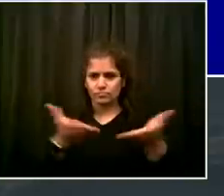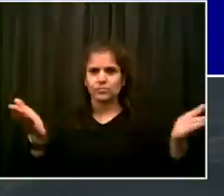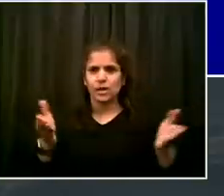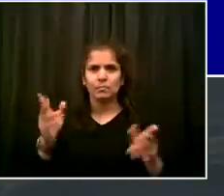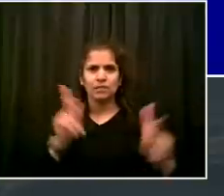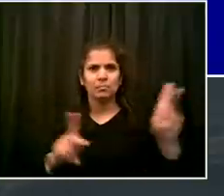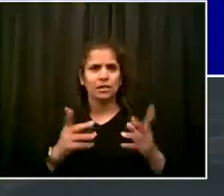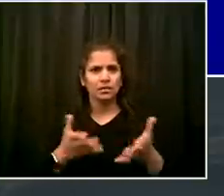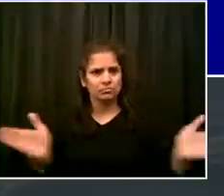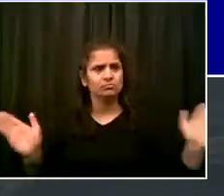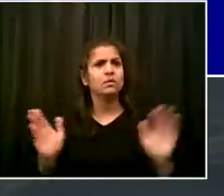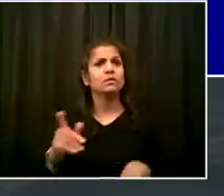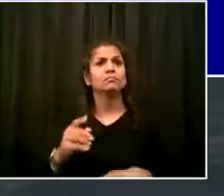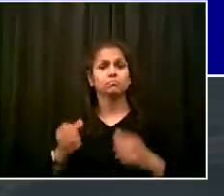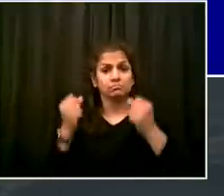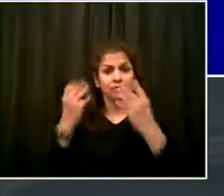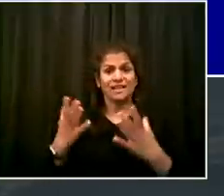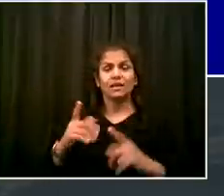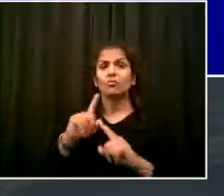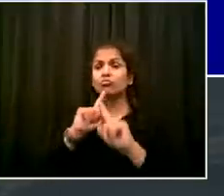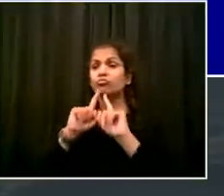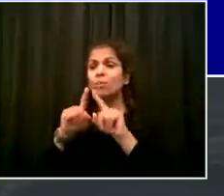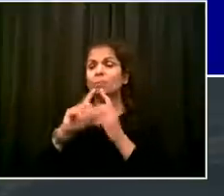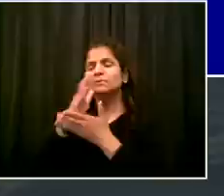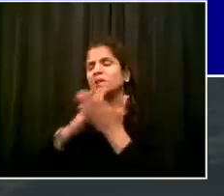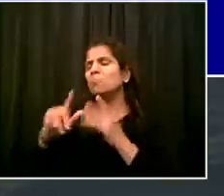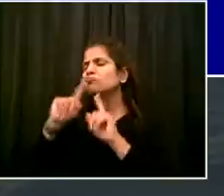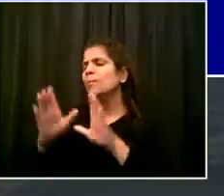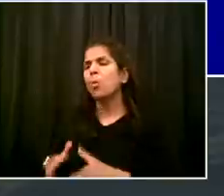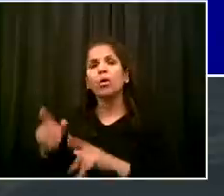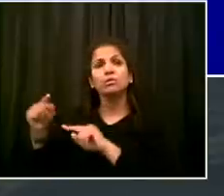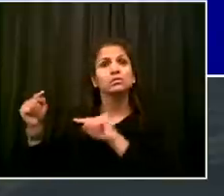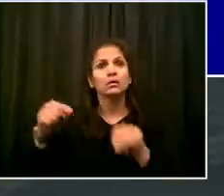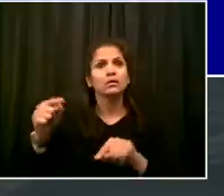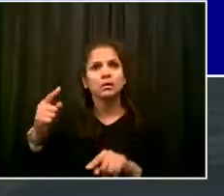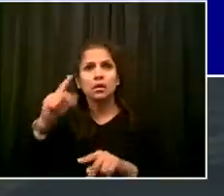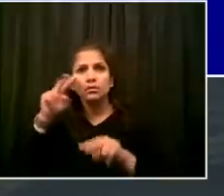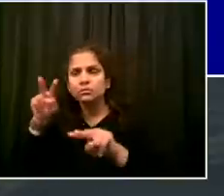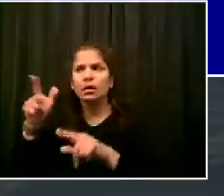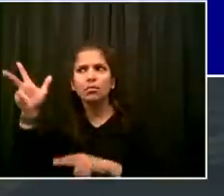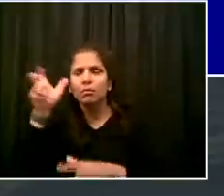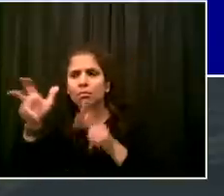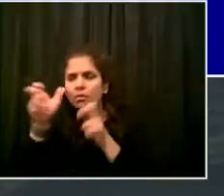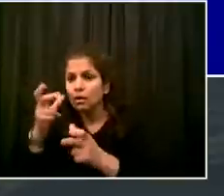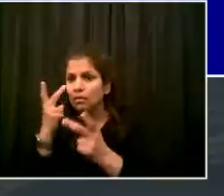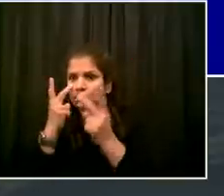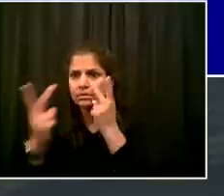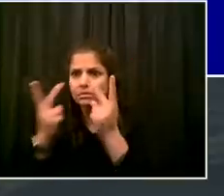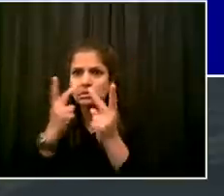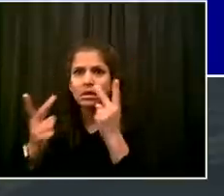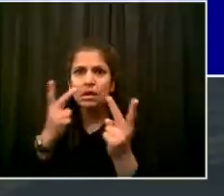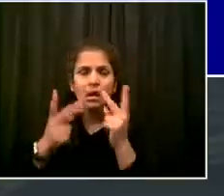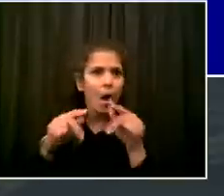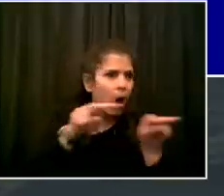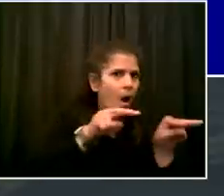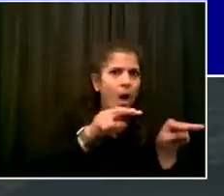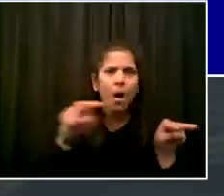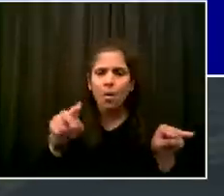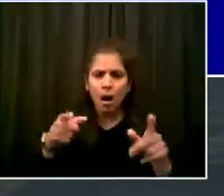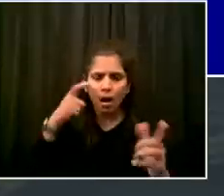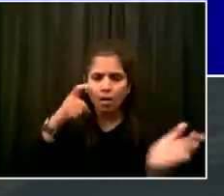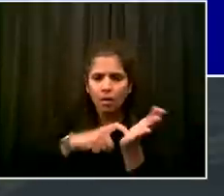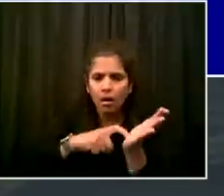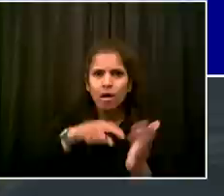of the Staten Island Advance, Marsha Kramer, CBS New York, and Julia Marsh of the New York Post. They've all raised really